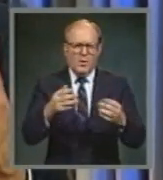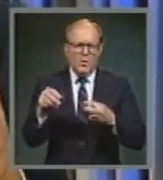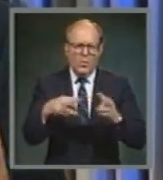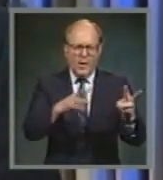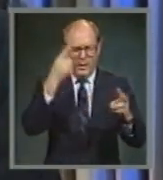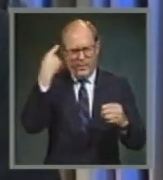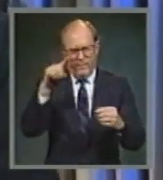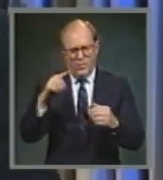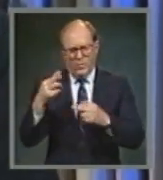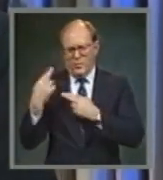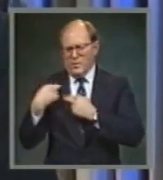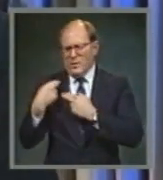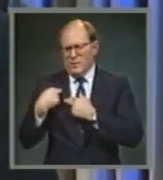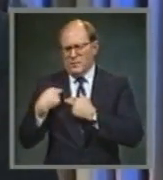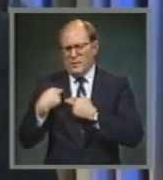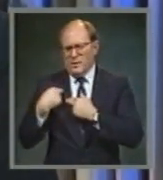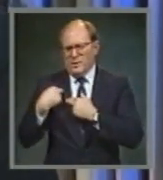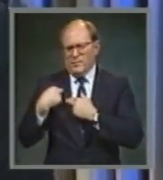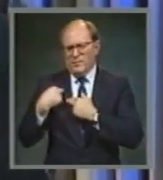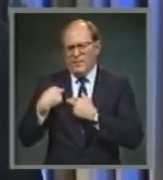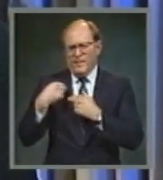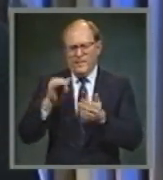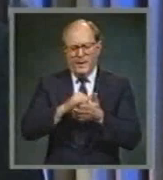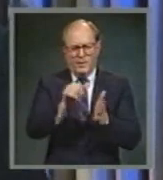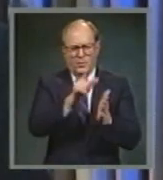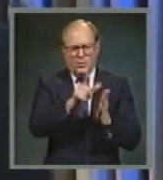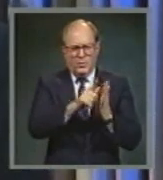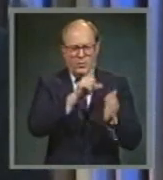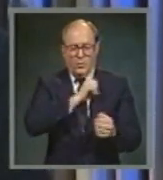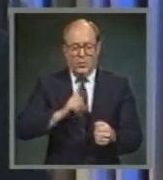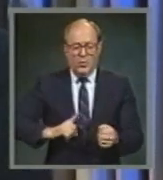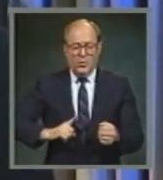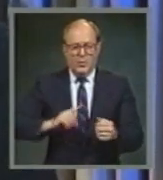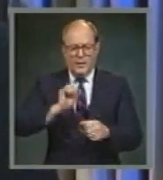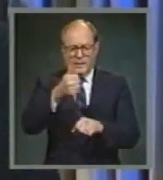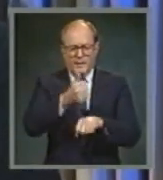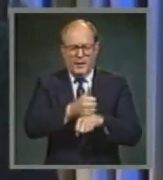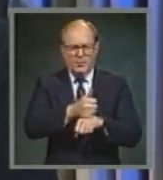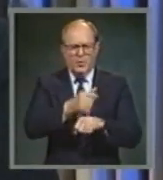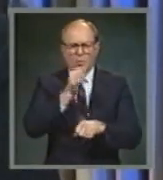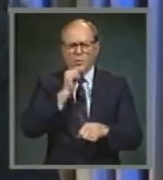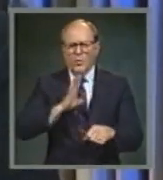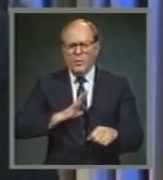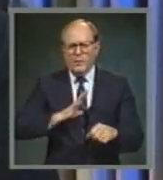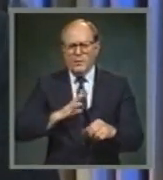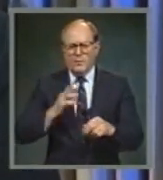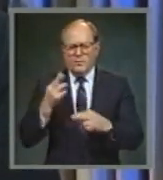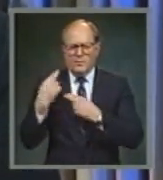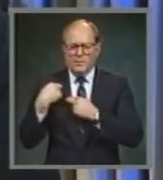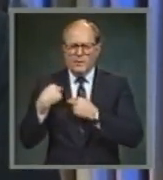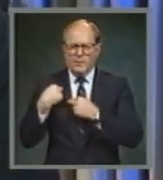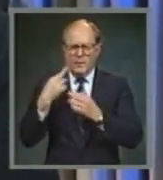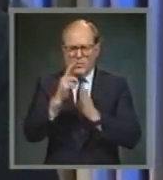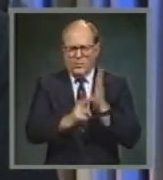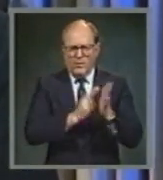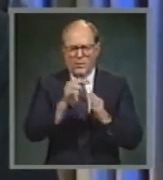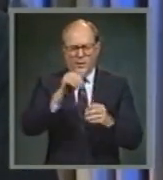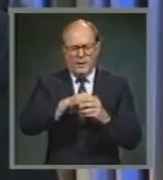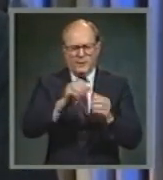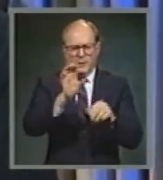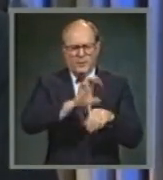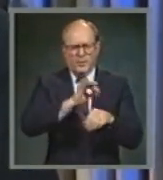that the Lord established. According to the New Testament, the woman's role in the church is always one of